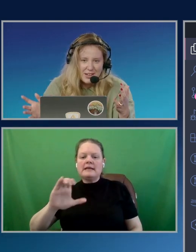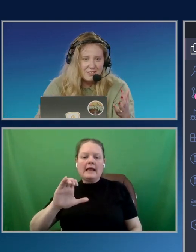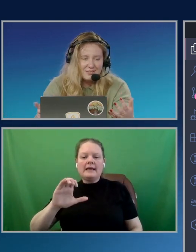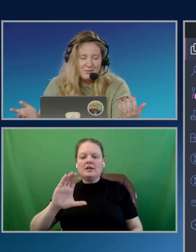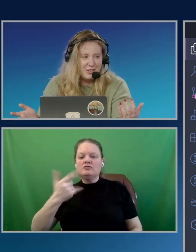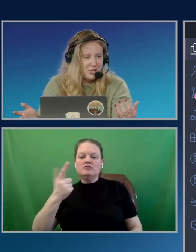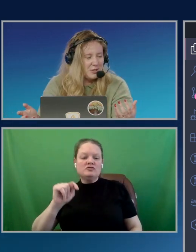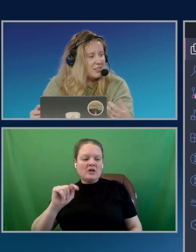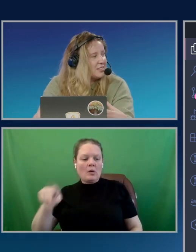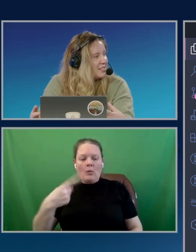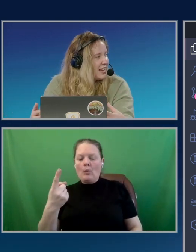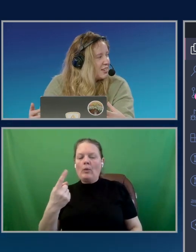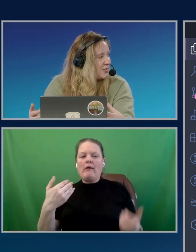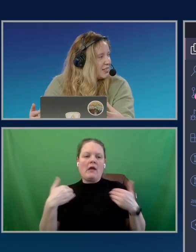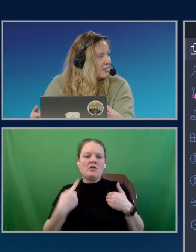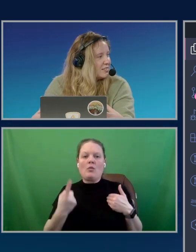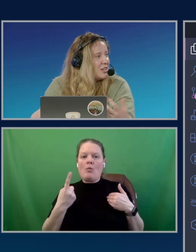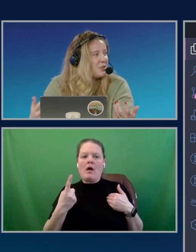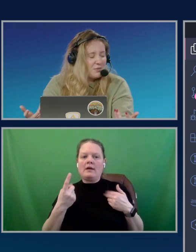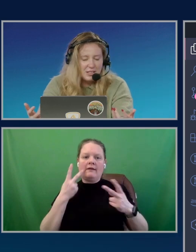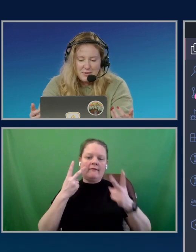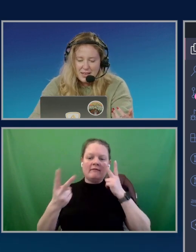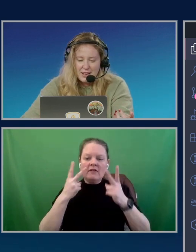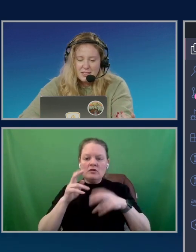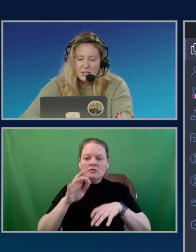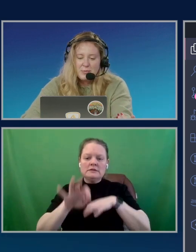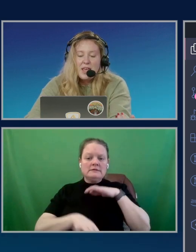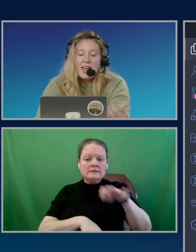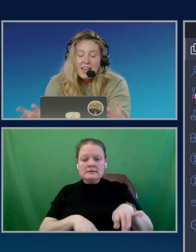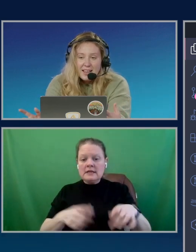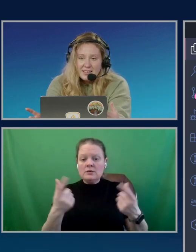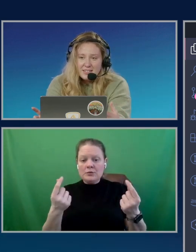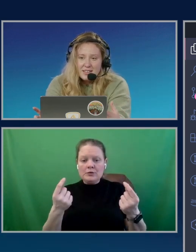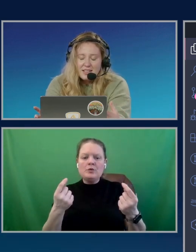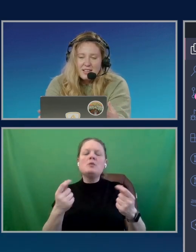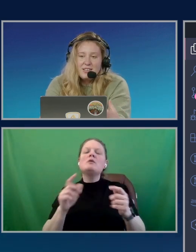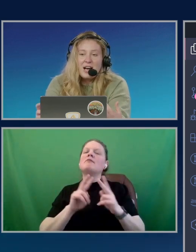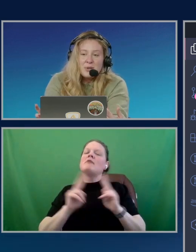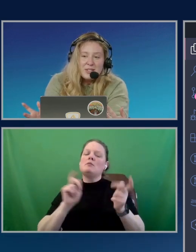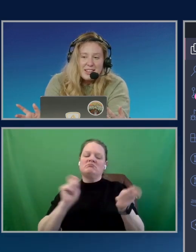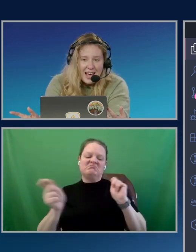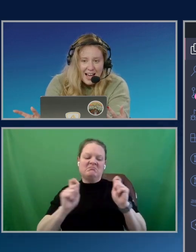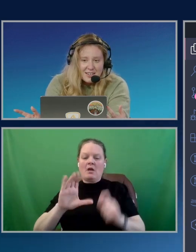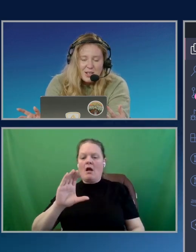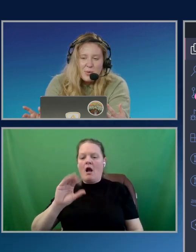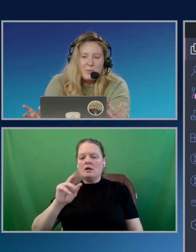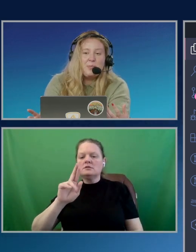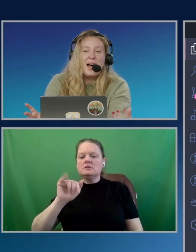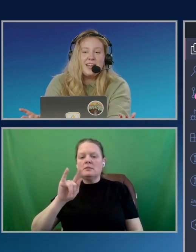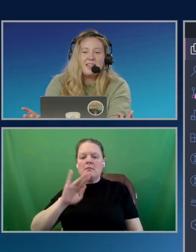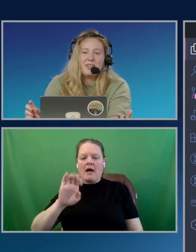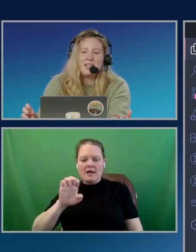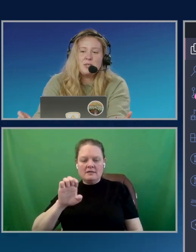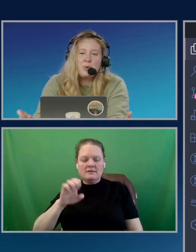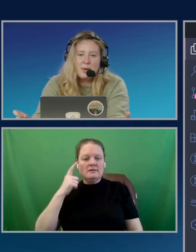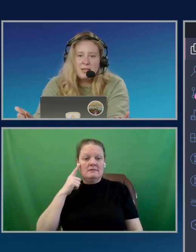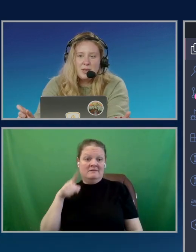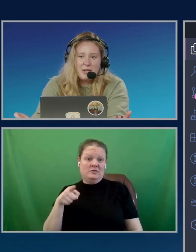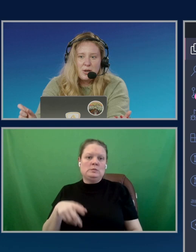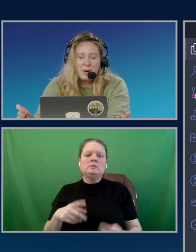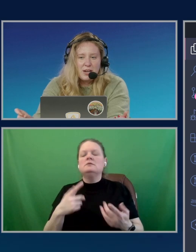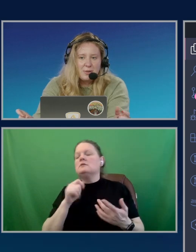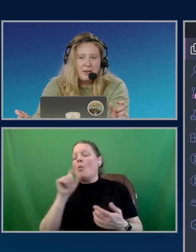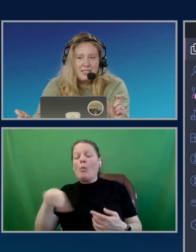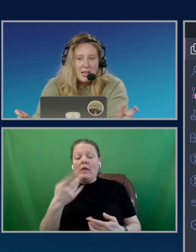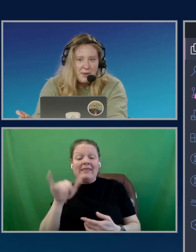has one visual. Instead, you can really make it custom. And not only that, but these appointments